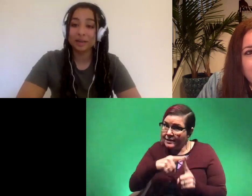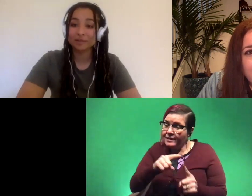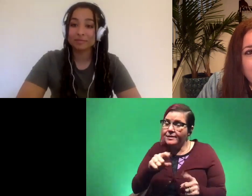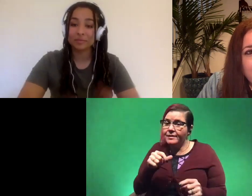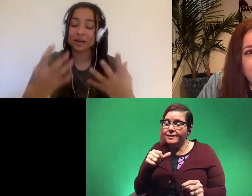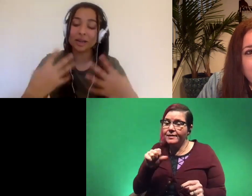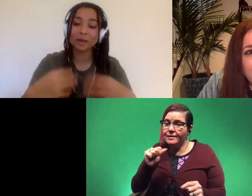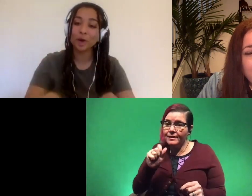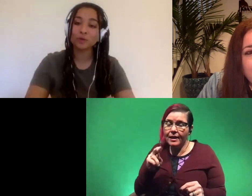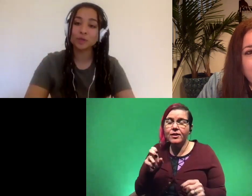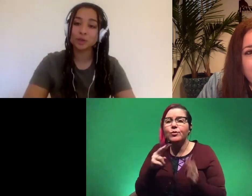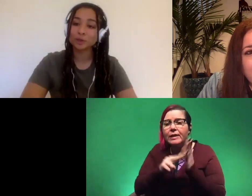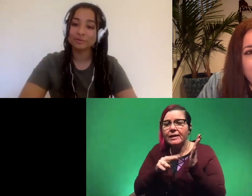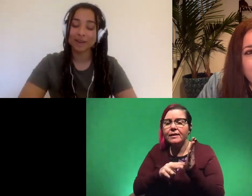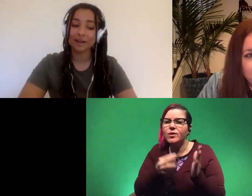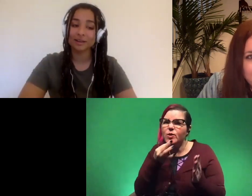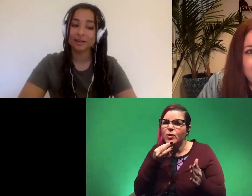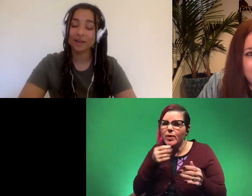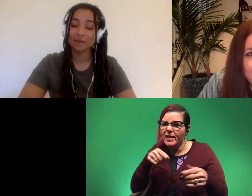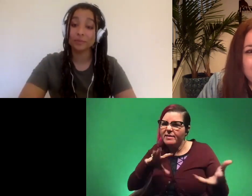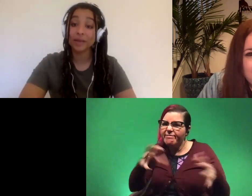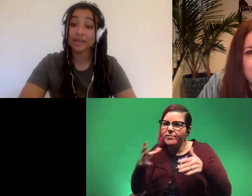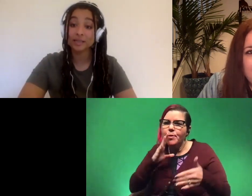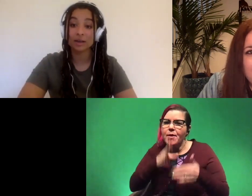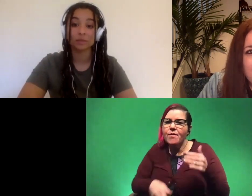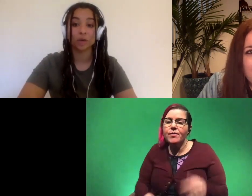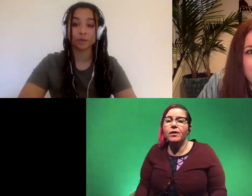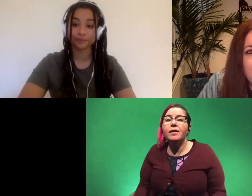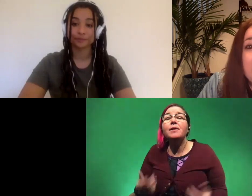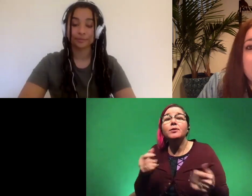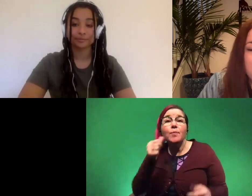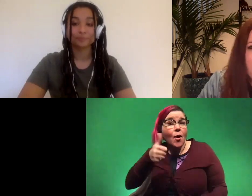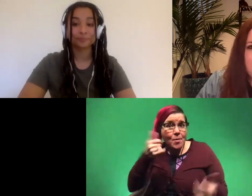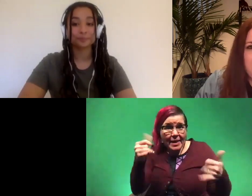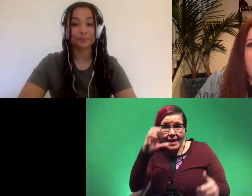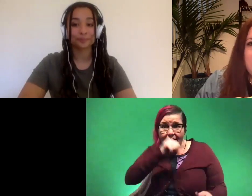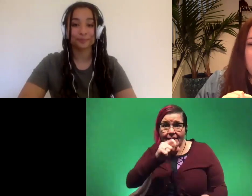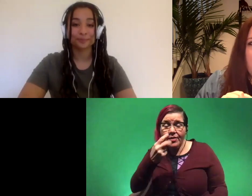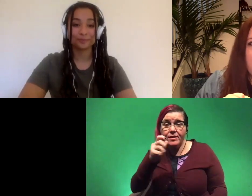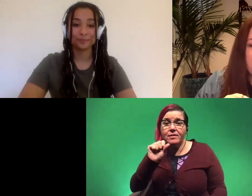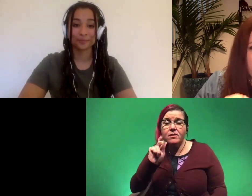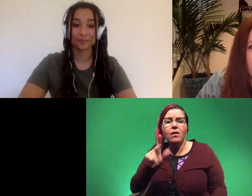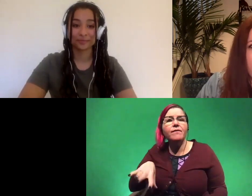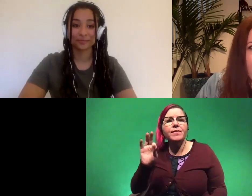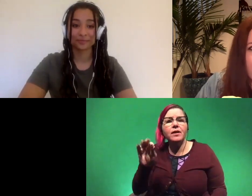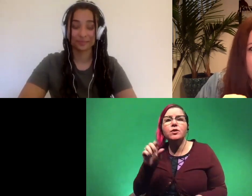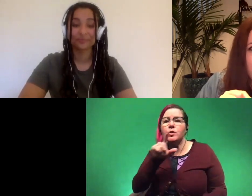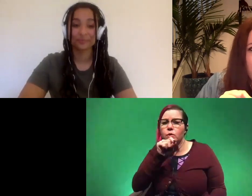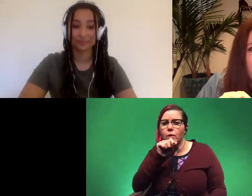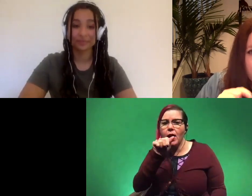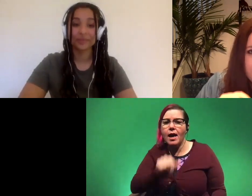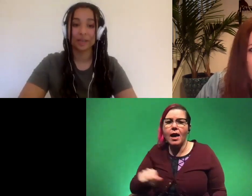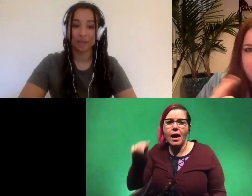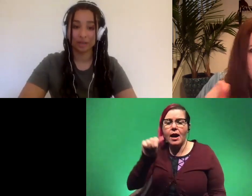read and it'll be over soon and uh yeah play guess the skull tomorrow yes okay so we can find you on twitter at